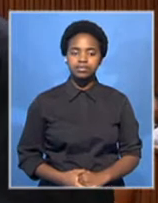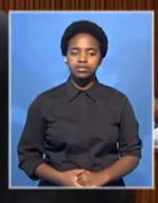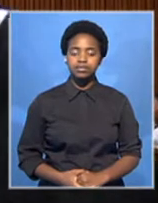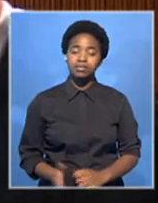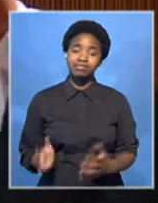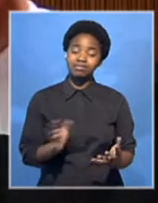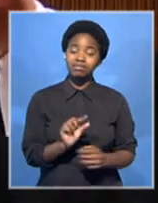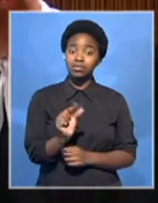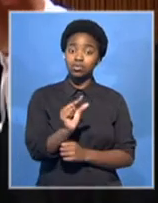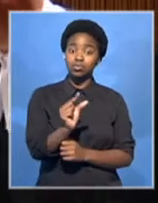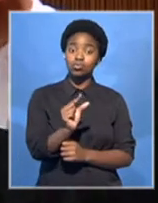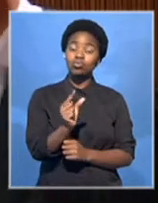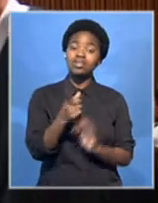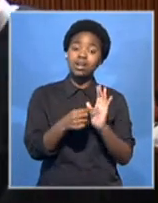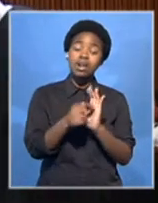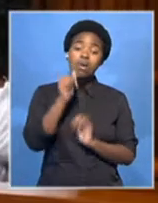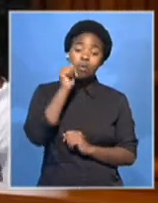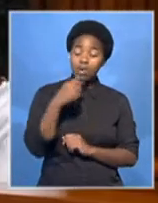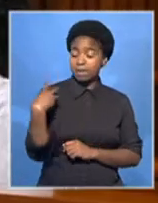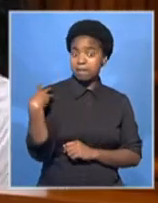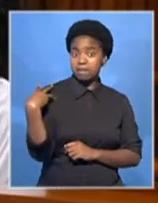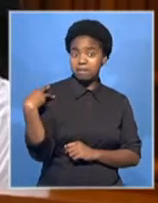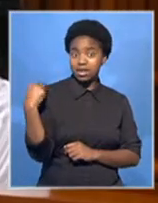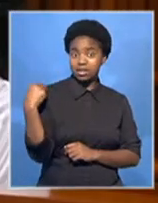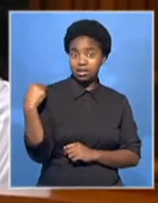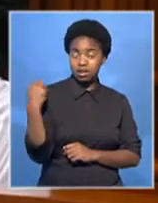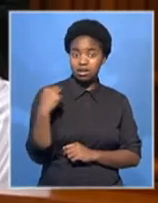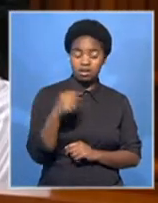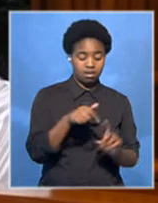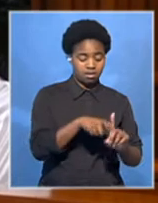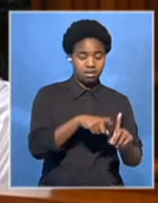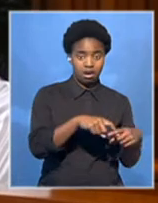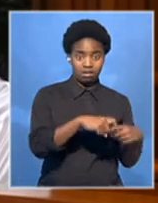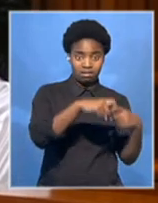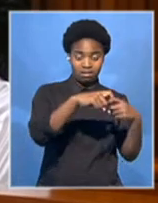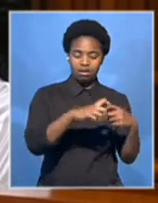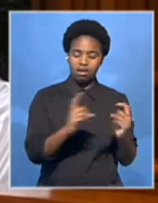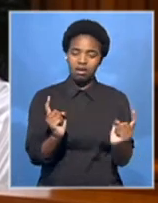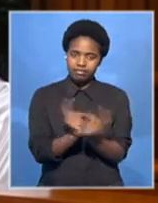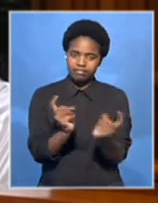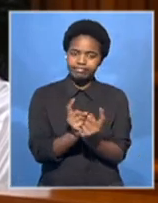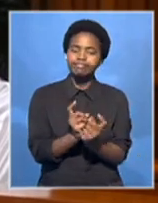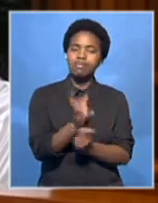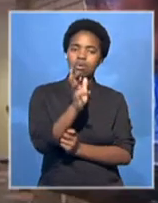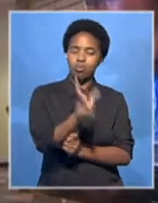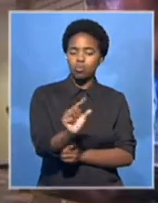date is set to be announced for a meeting between the minister and the suspended head of the Directorate for Priority Crime Investigation.